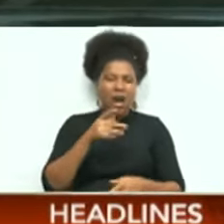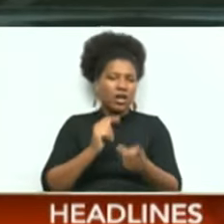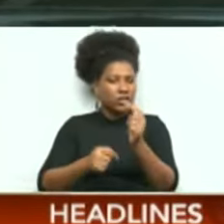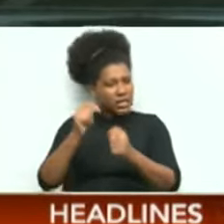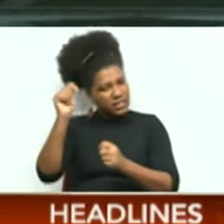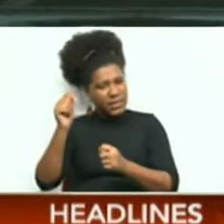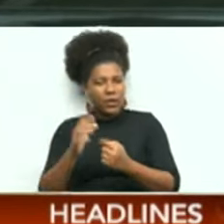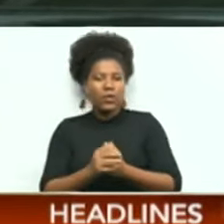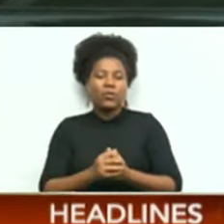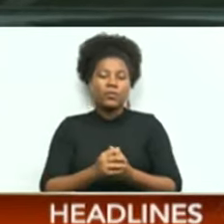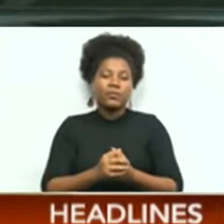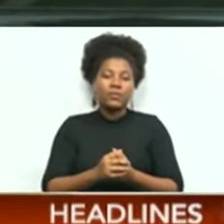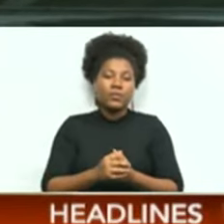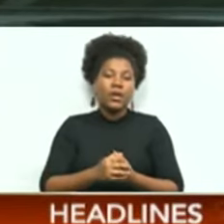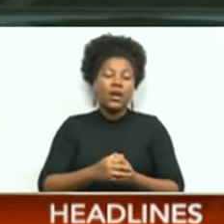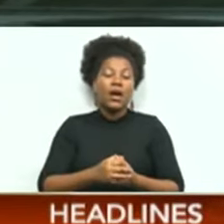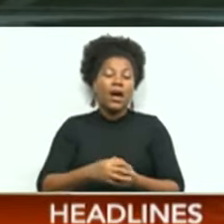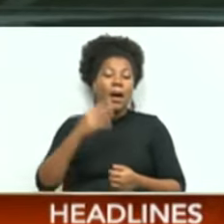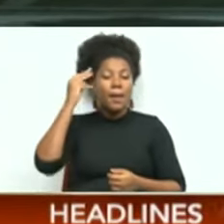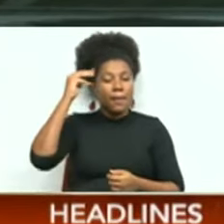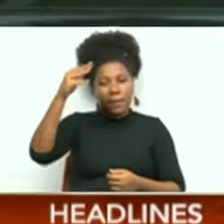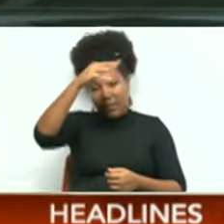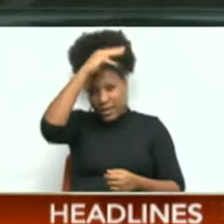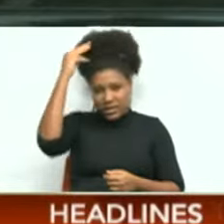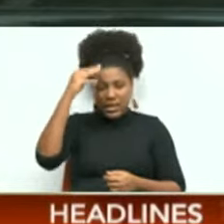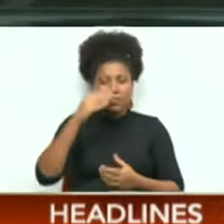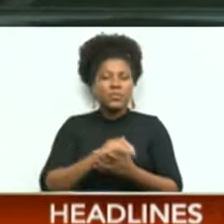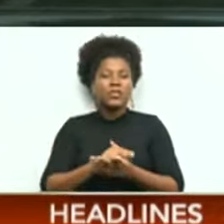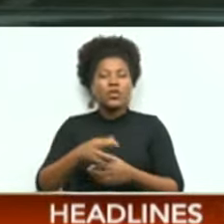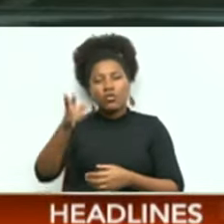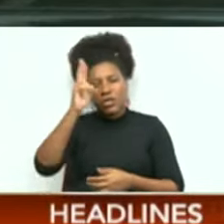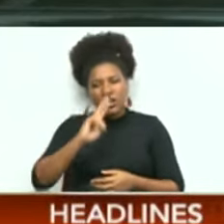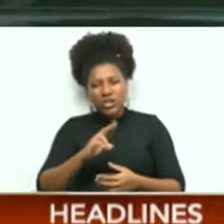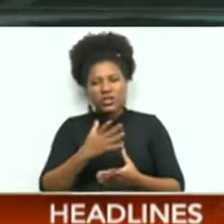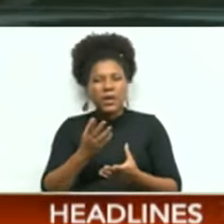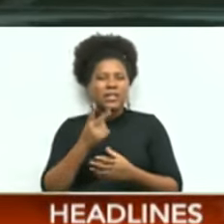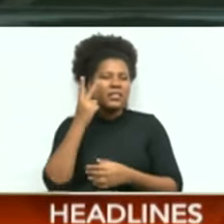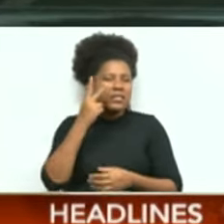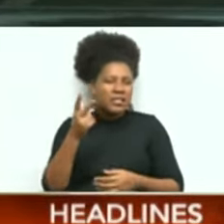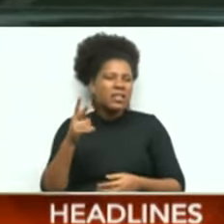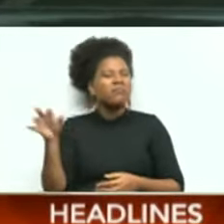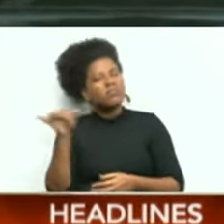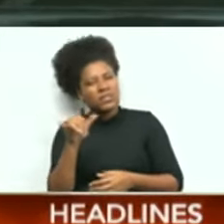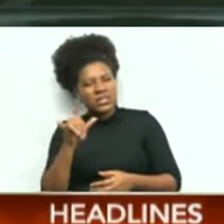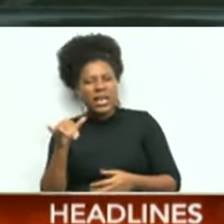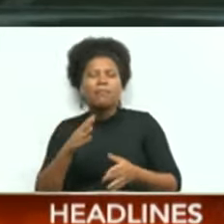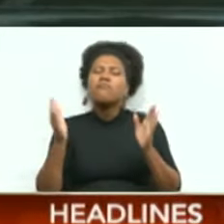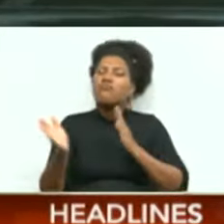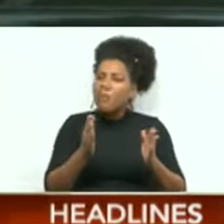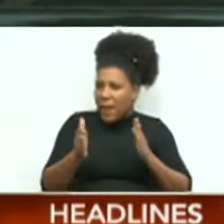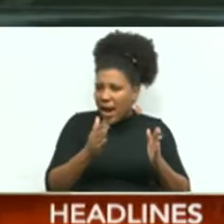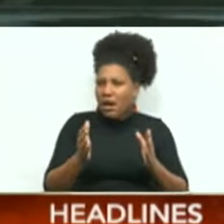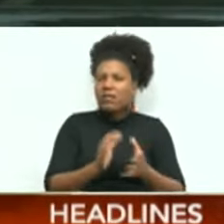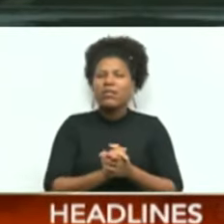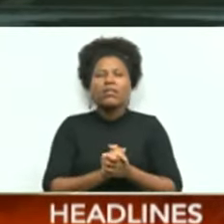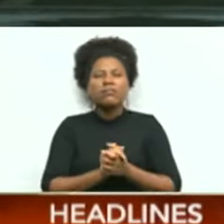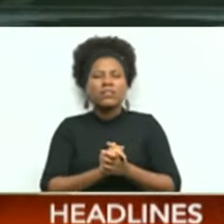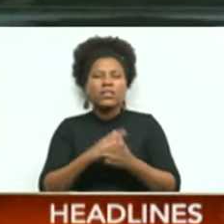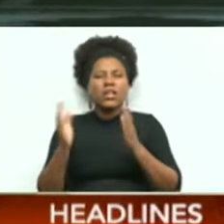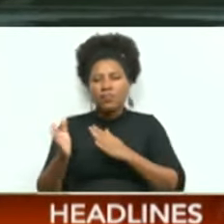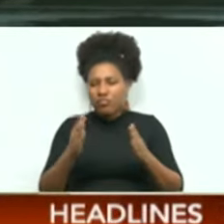Trinidad, Muslims, religious-wise, we see same preparation. They prepare